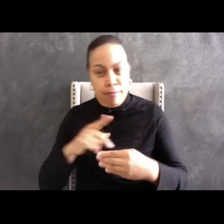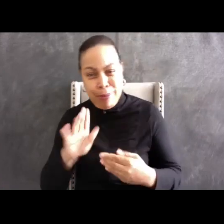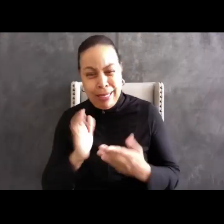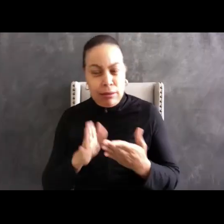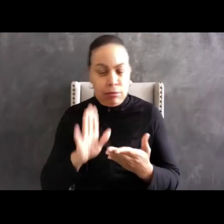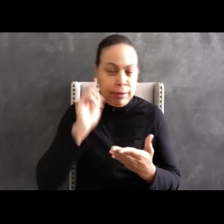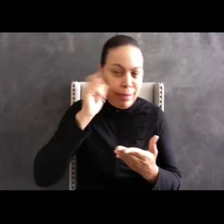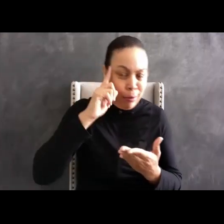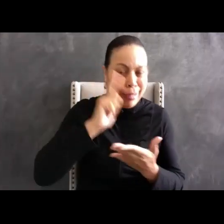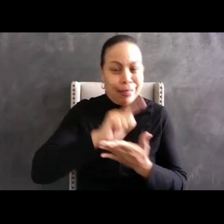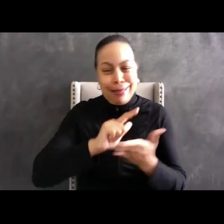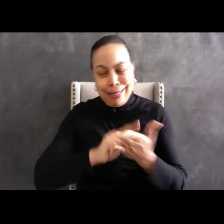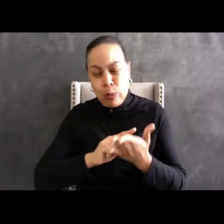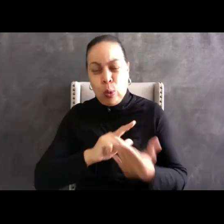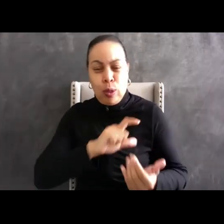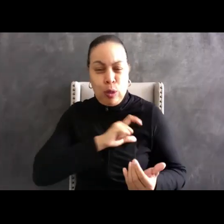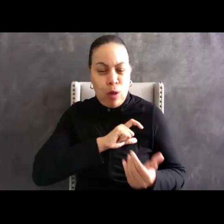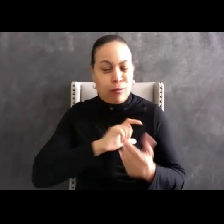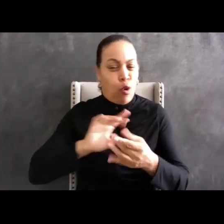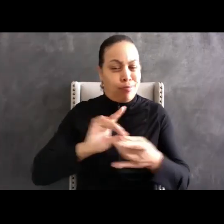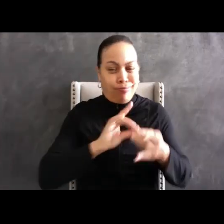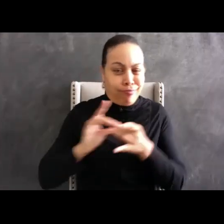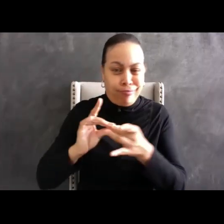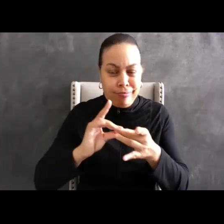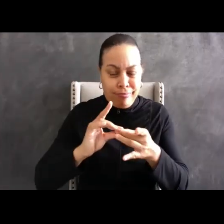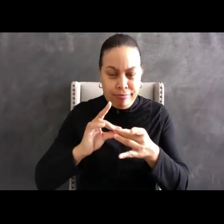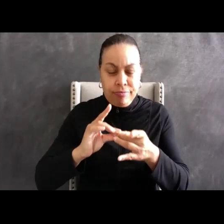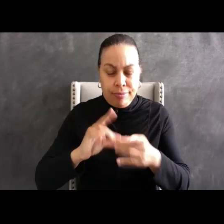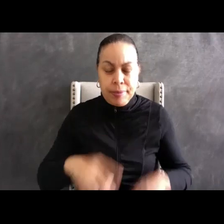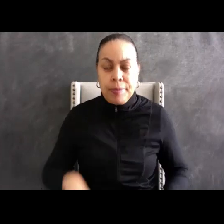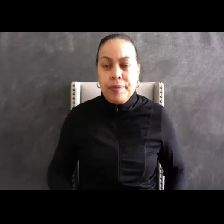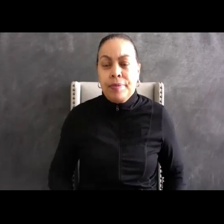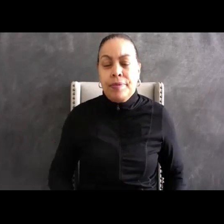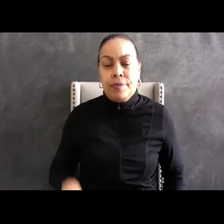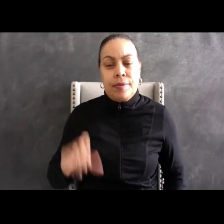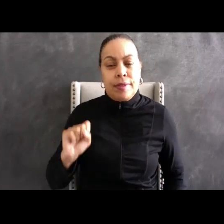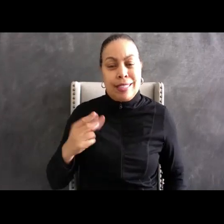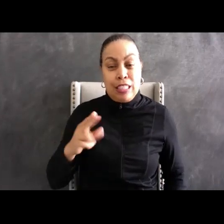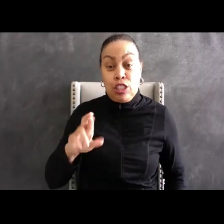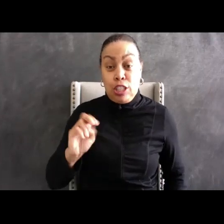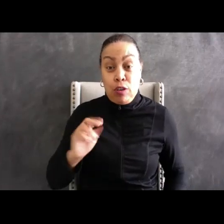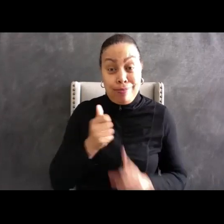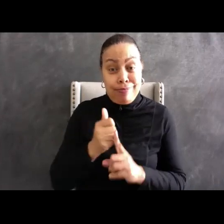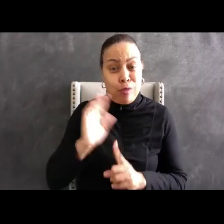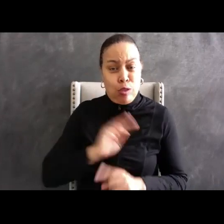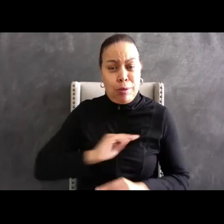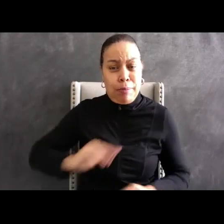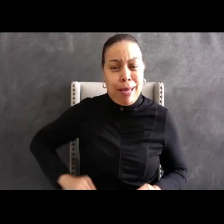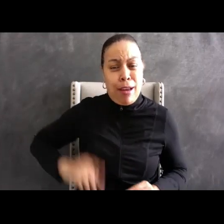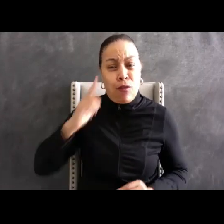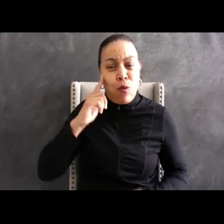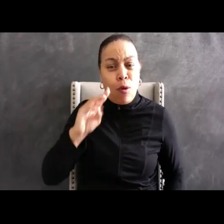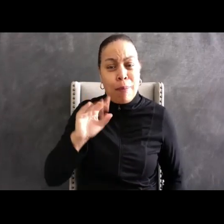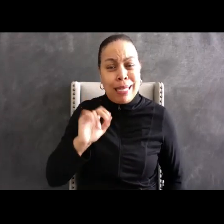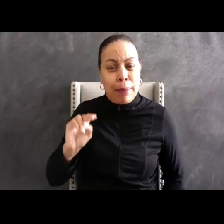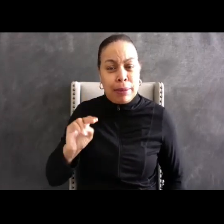legal, and law enforcement trade associations. Sharon served as mayor of Minneapolis from 1994